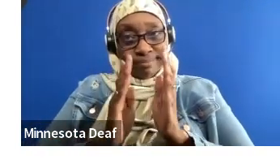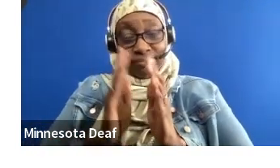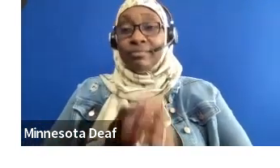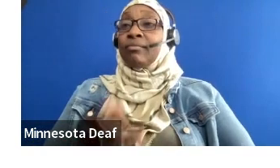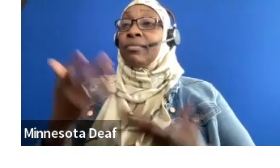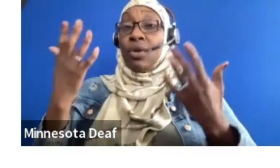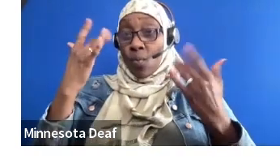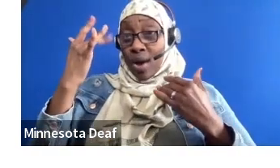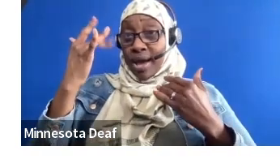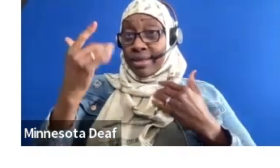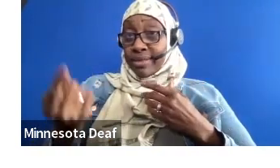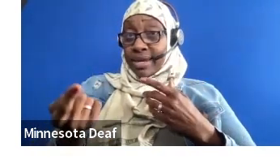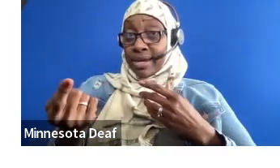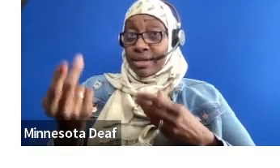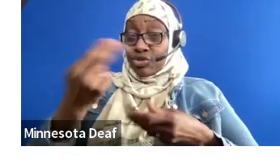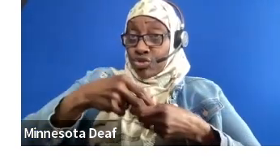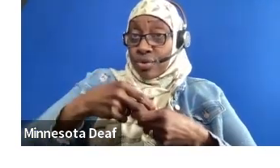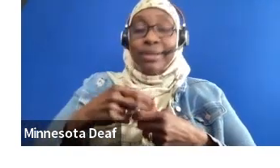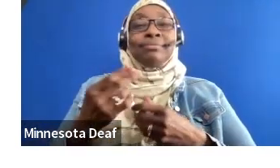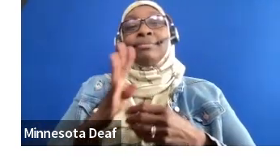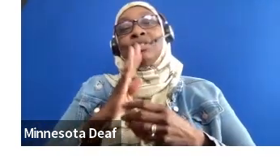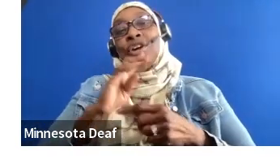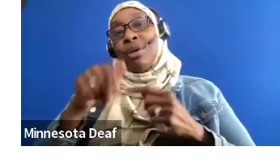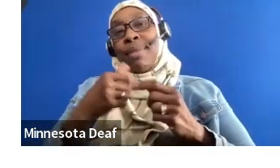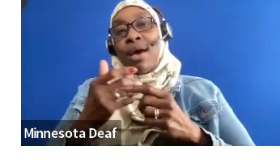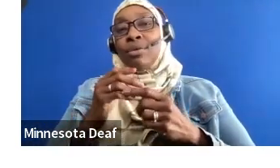We really try to highlight different industries that youths are interested in.